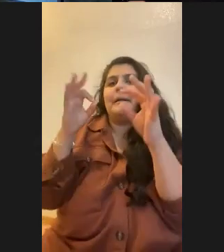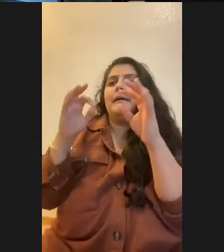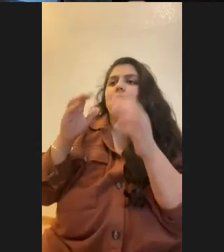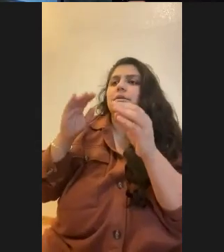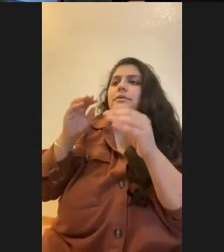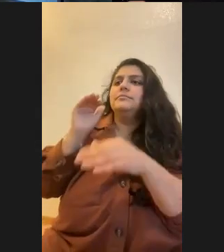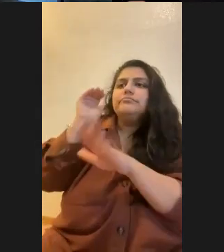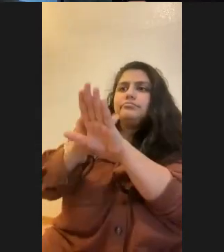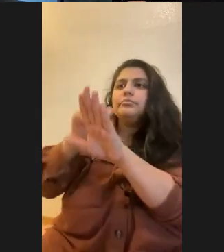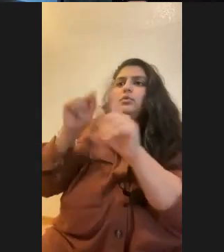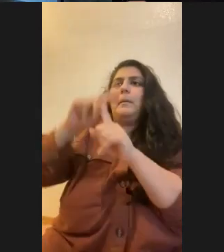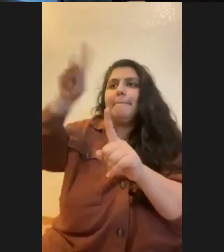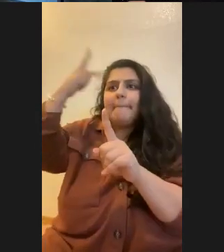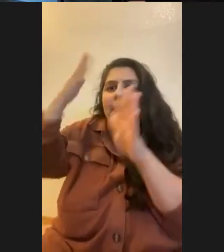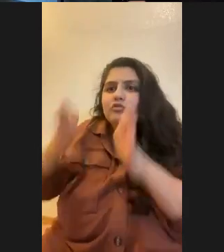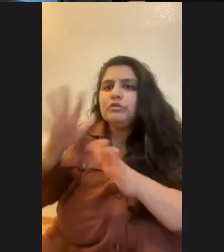writing letters.